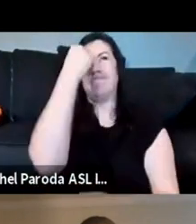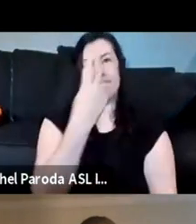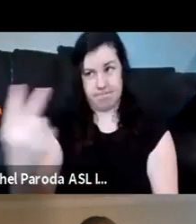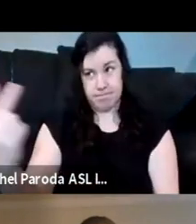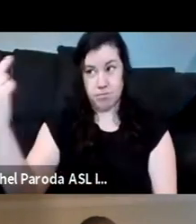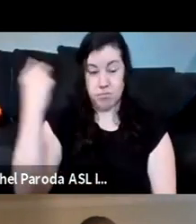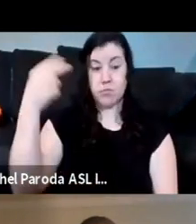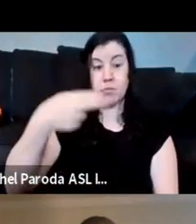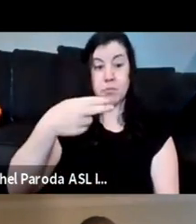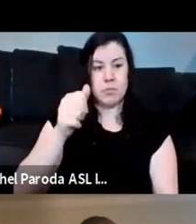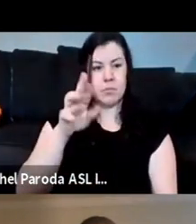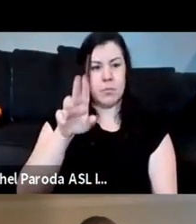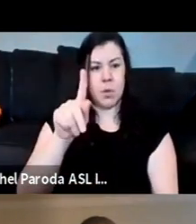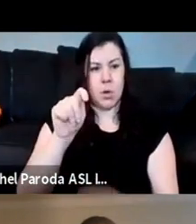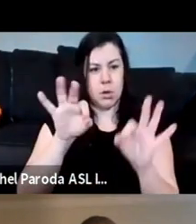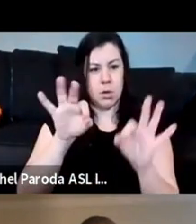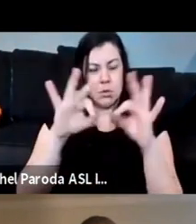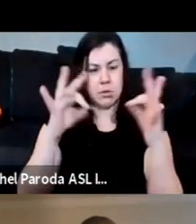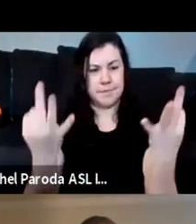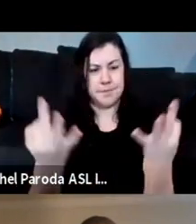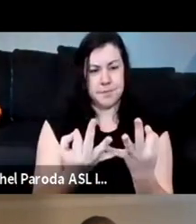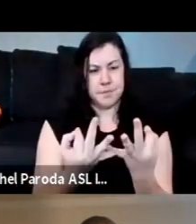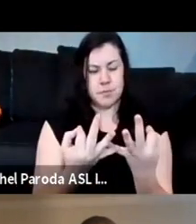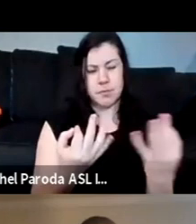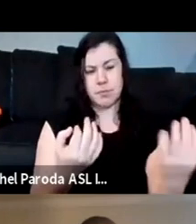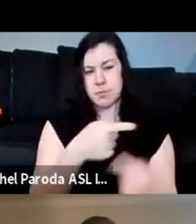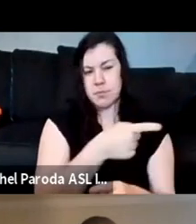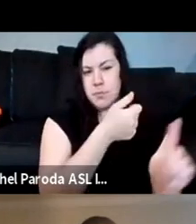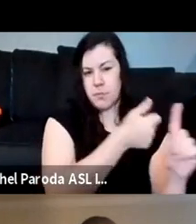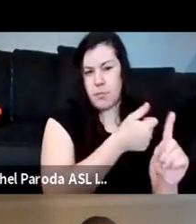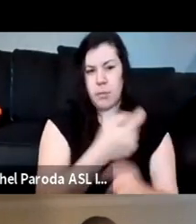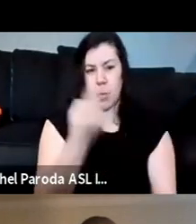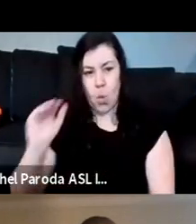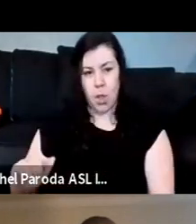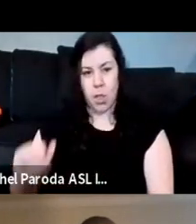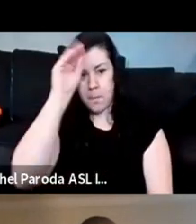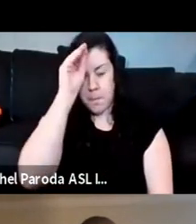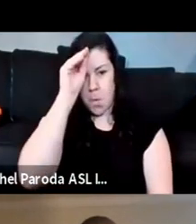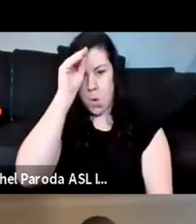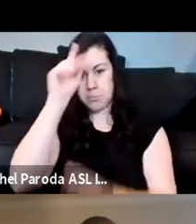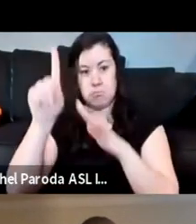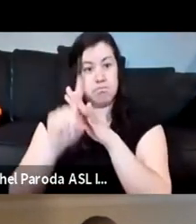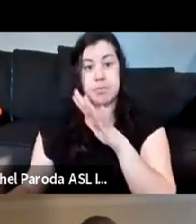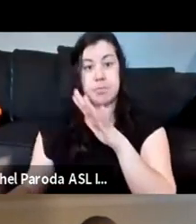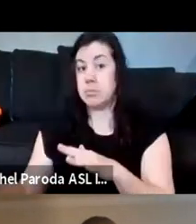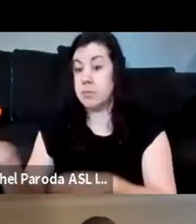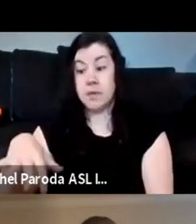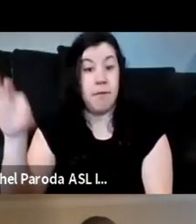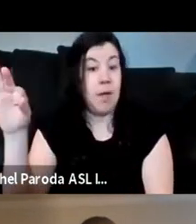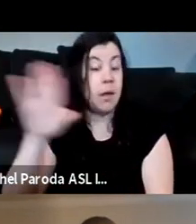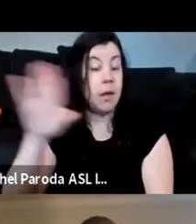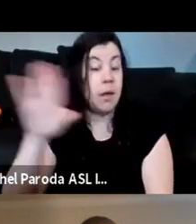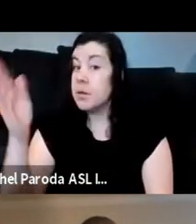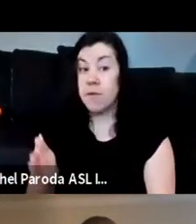out in the pacific northwest and one of the little boys he's never been found um his body has